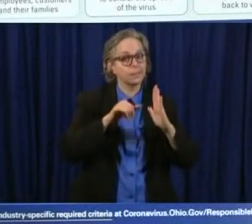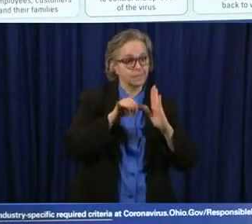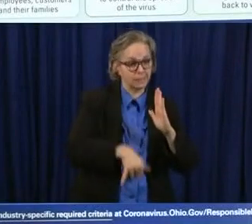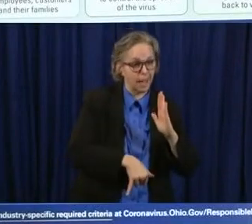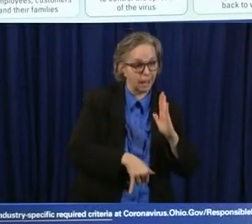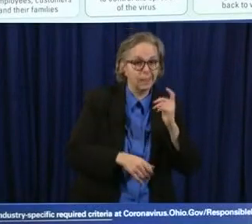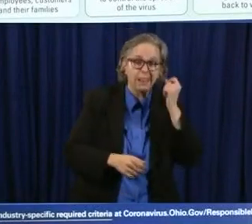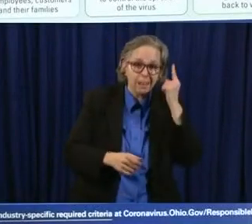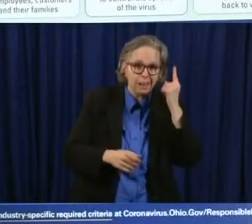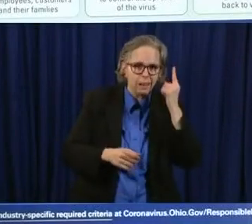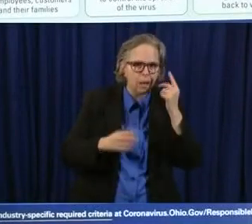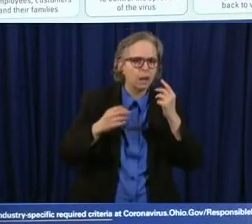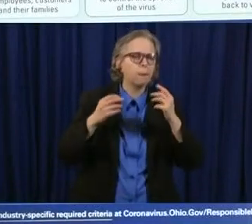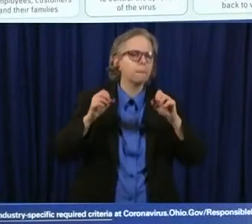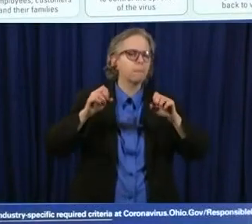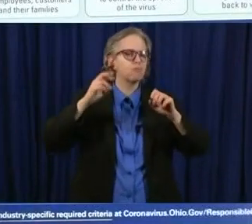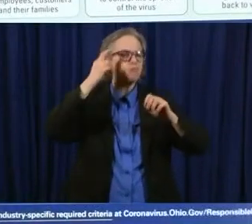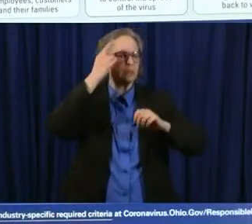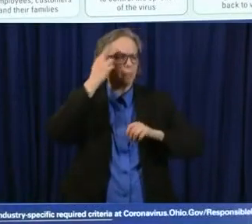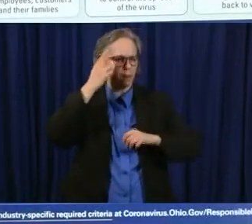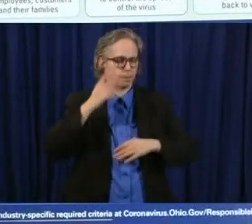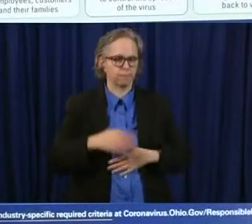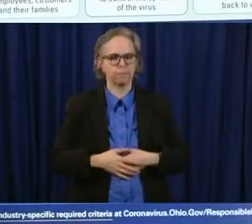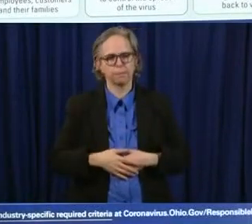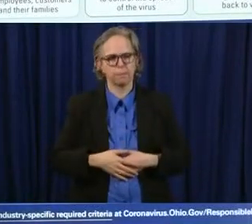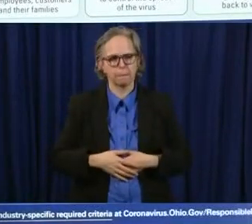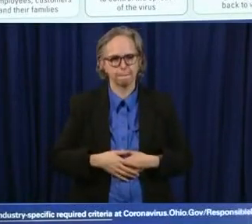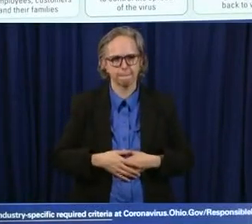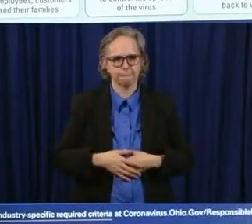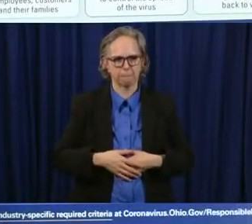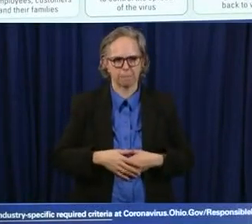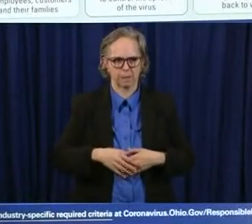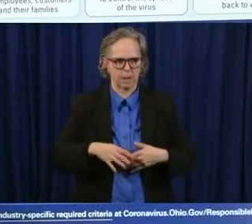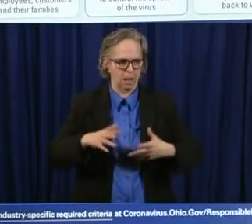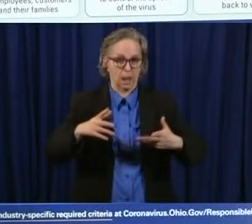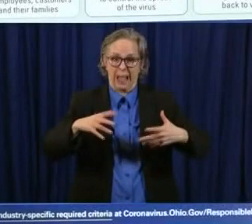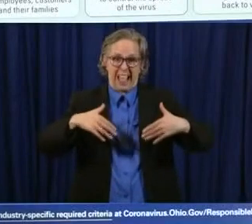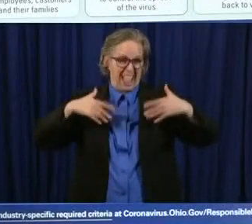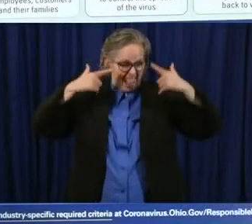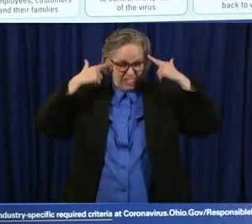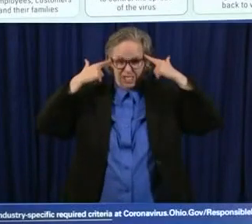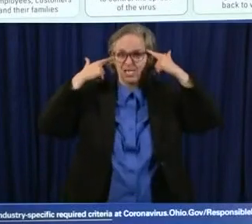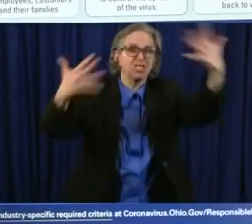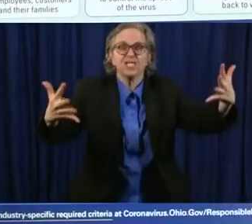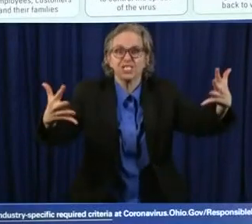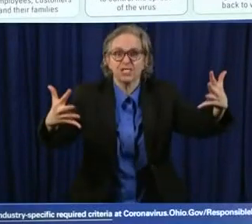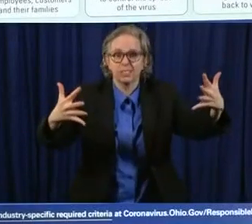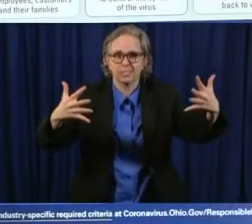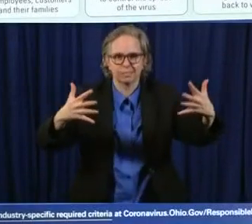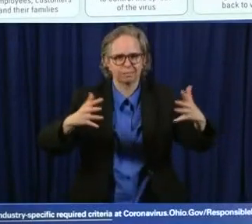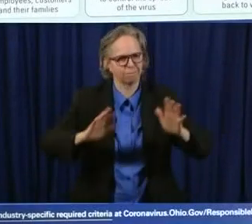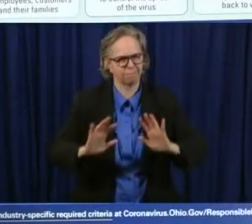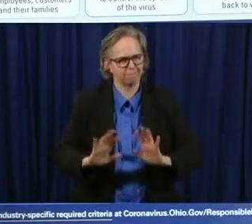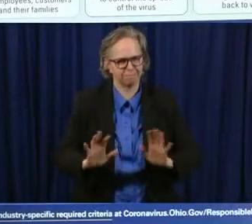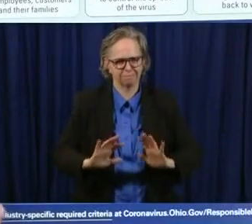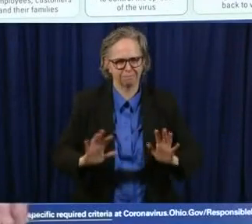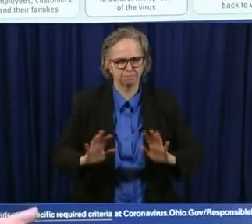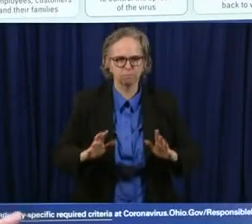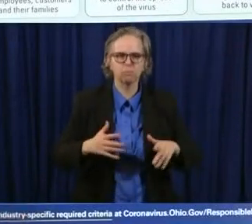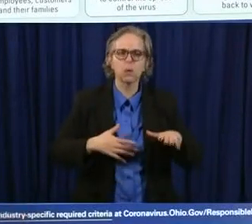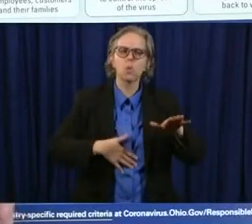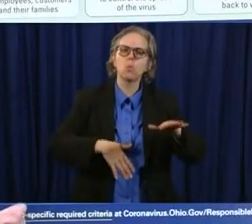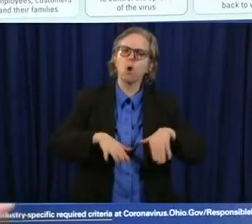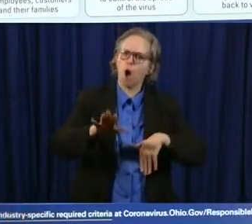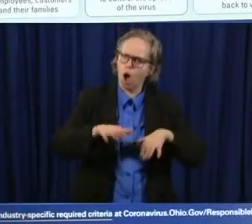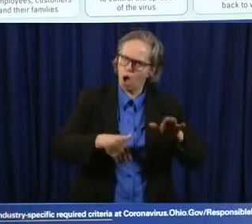uh you know huge chances if you want to go out and walk that's great you want to go to the state park that's great uh you know in the past they've been